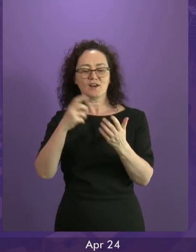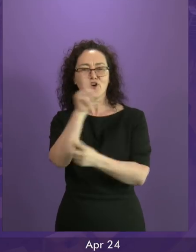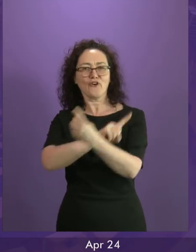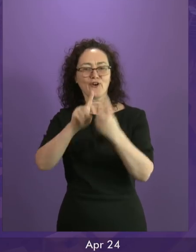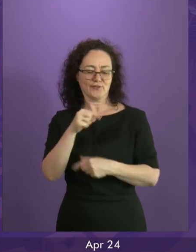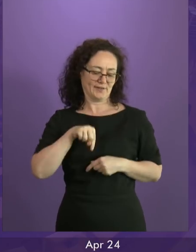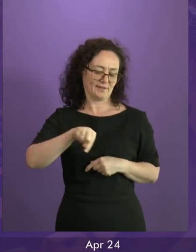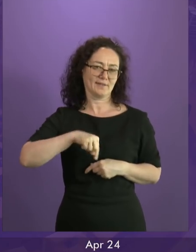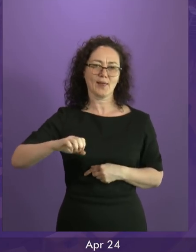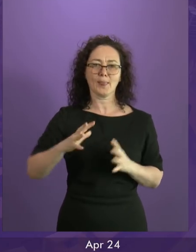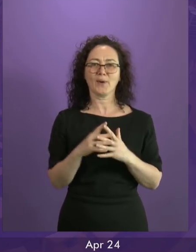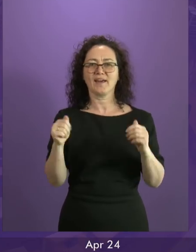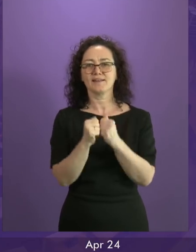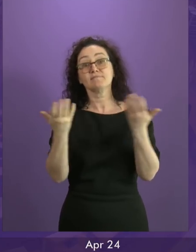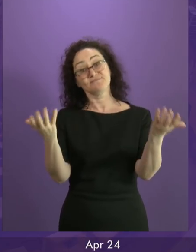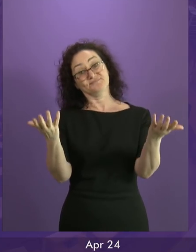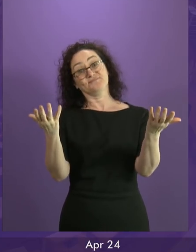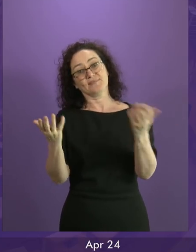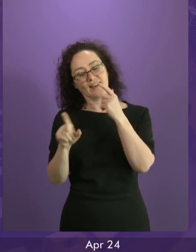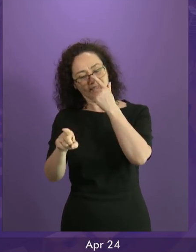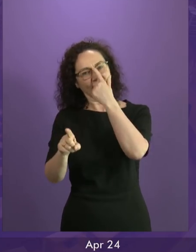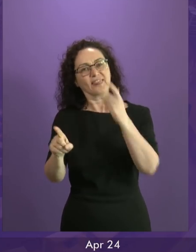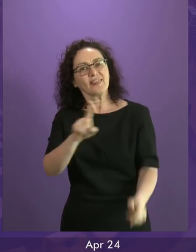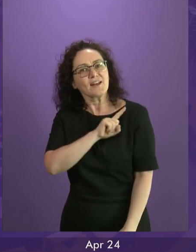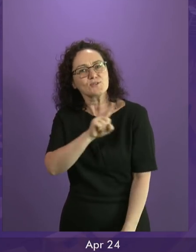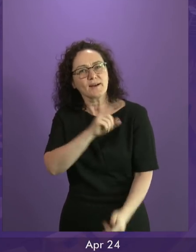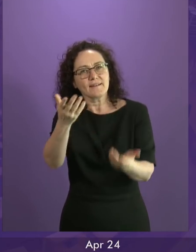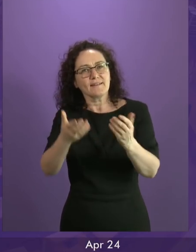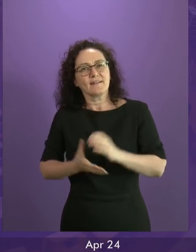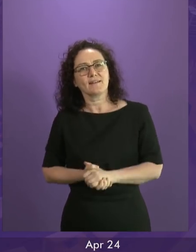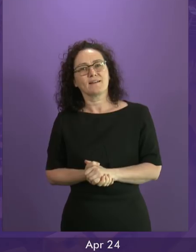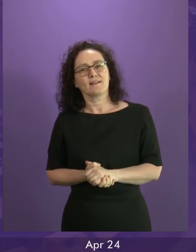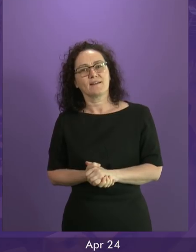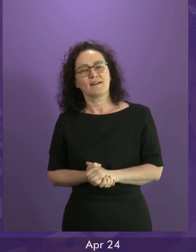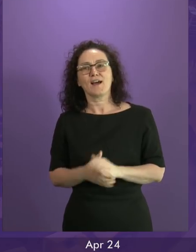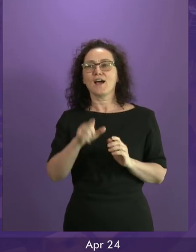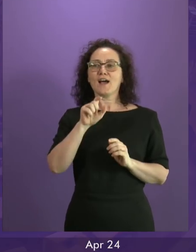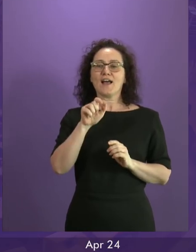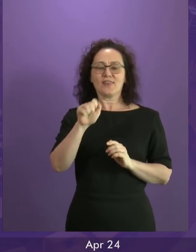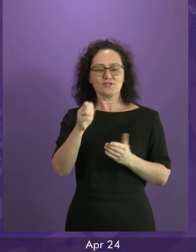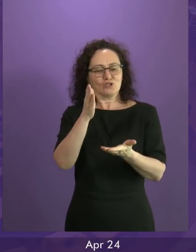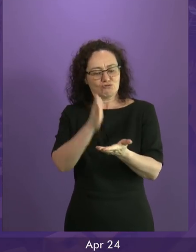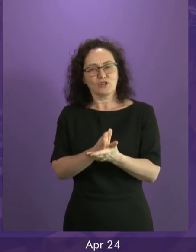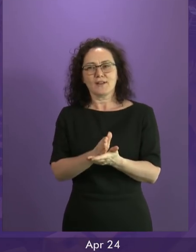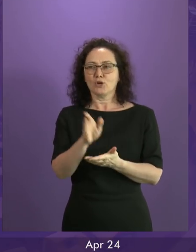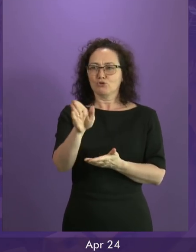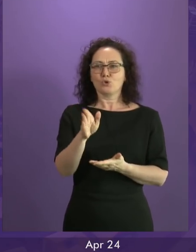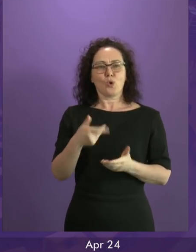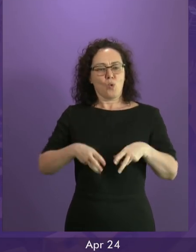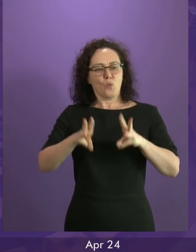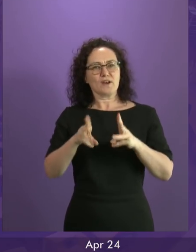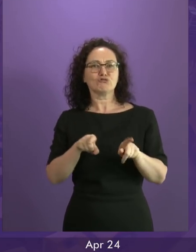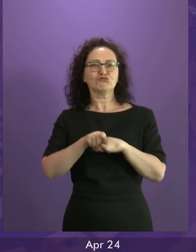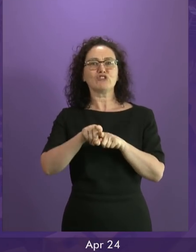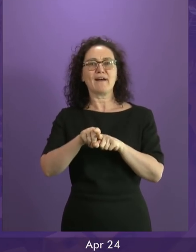the only thought of the SNP amplified today is how to justify their plans to divide families, workplaces and communities